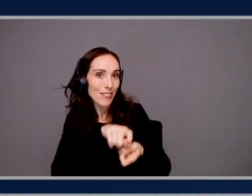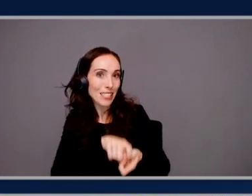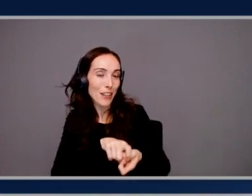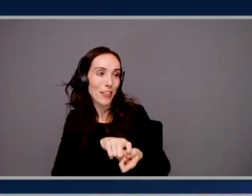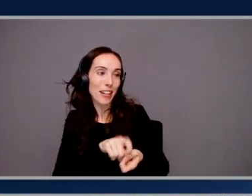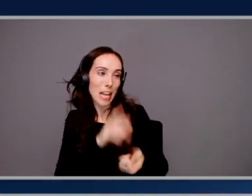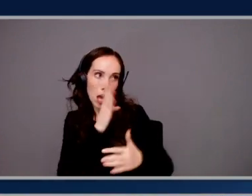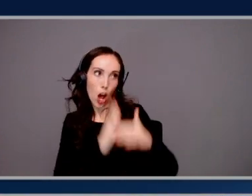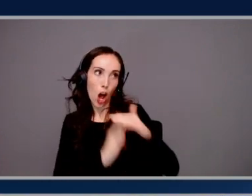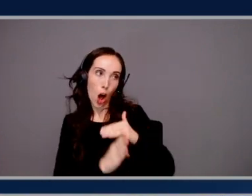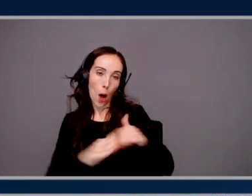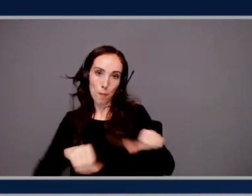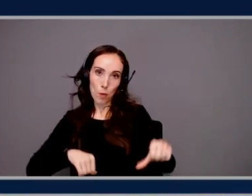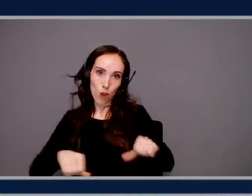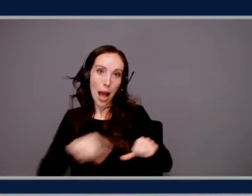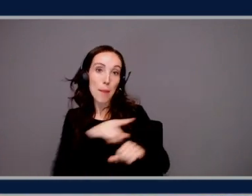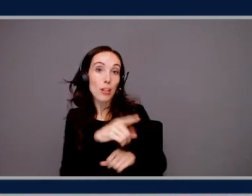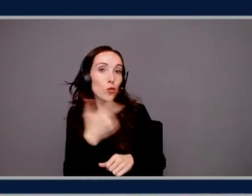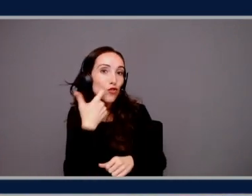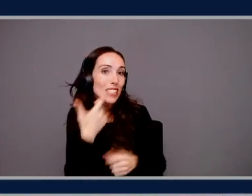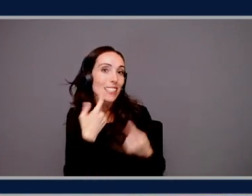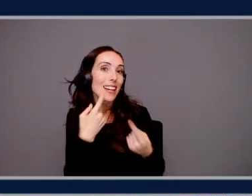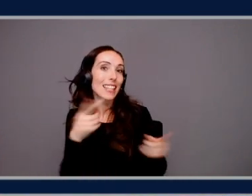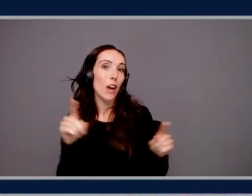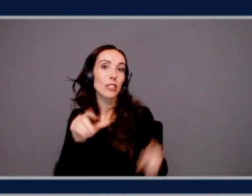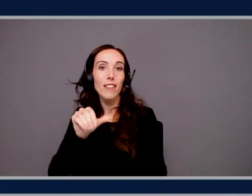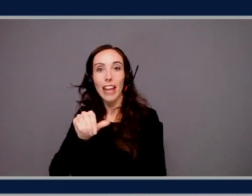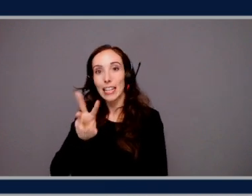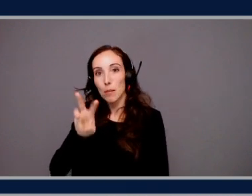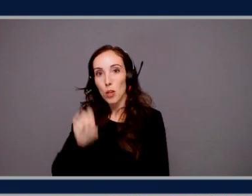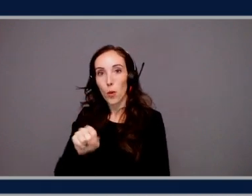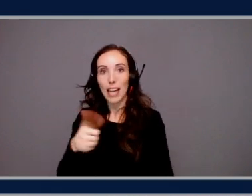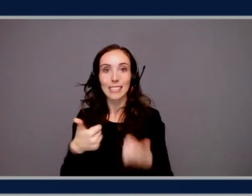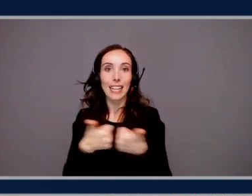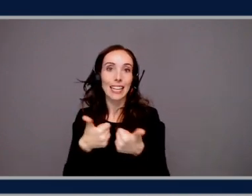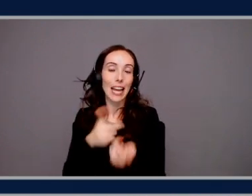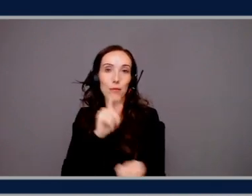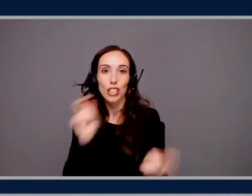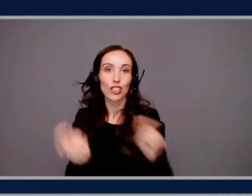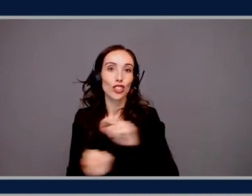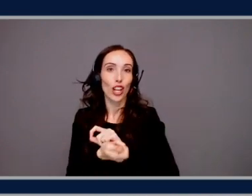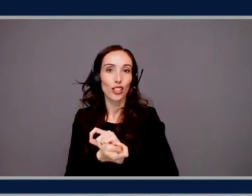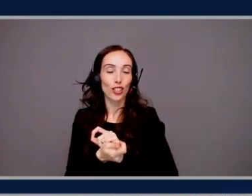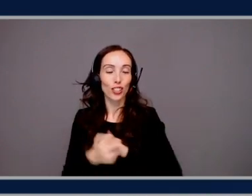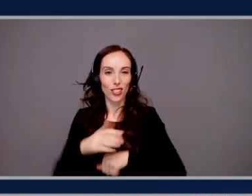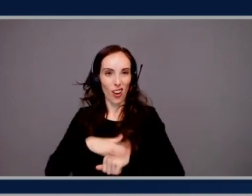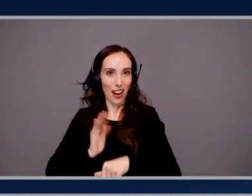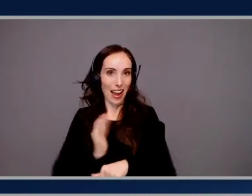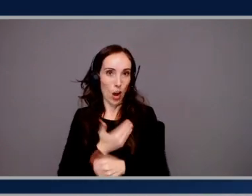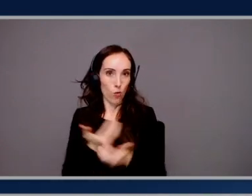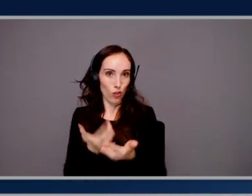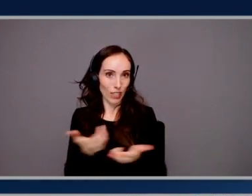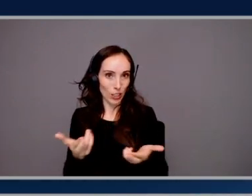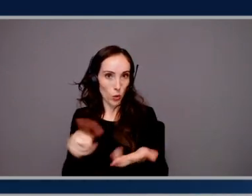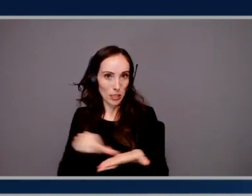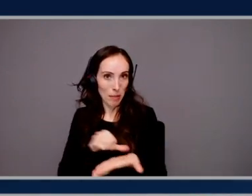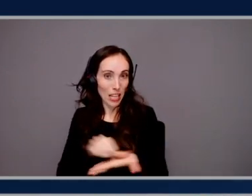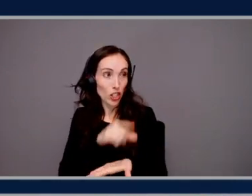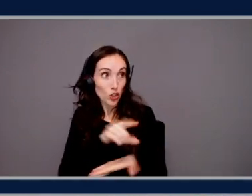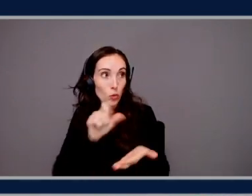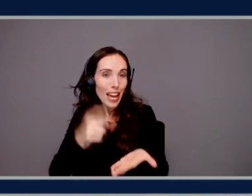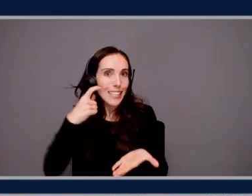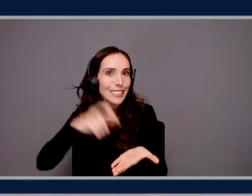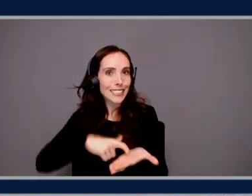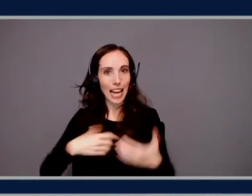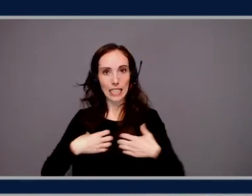that you were recently announced as one of our AWS game changers on our partner resources page. And you're telling me that you were able to detect lung disease through